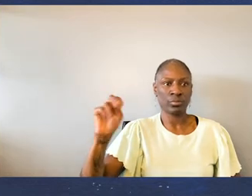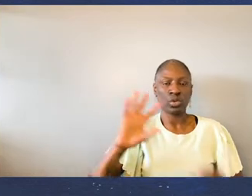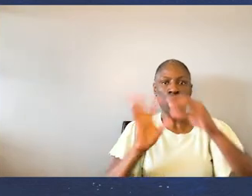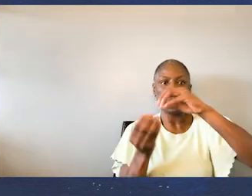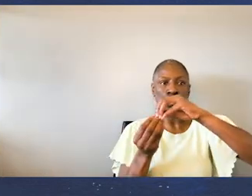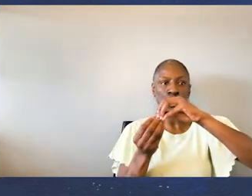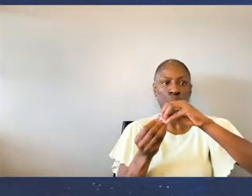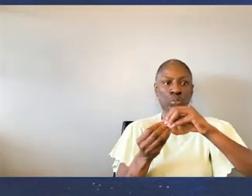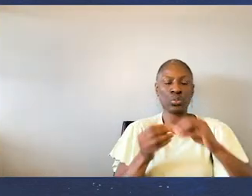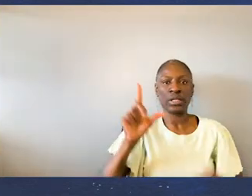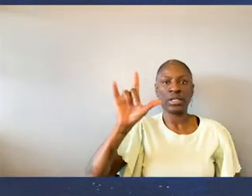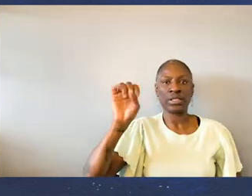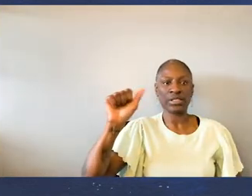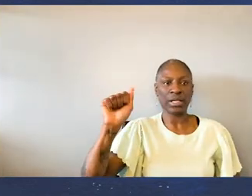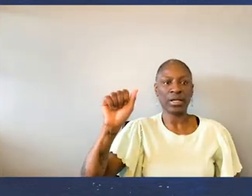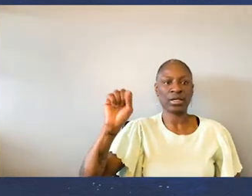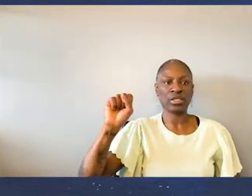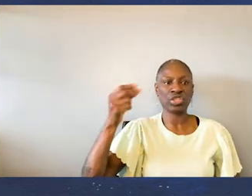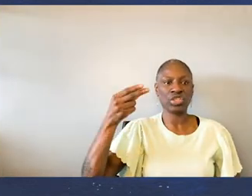Lisa Shen.